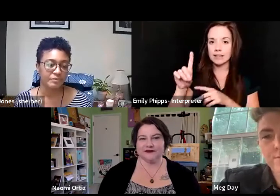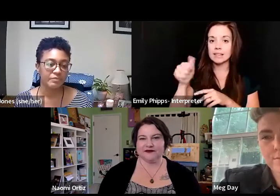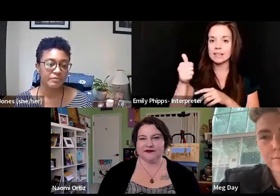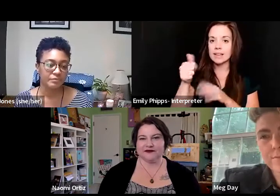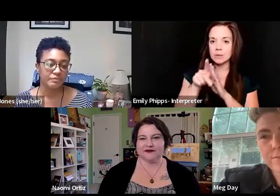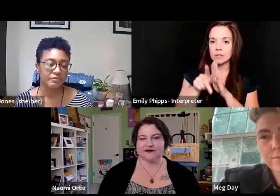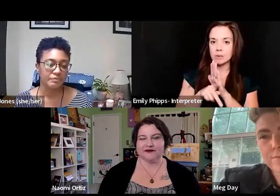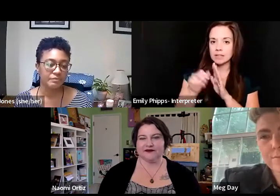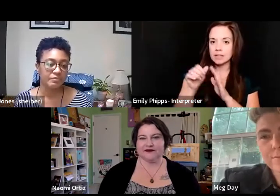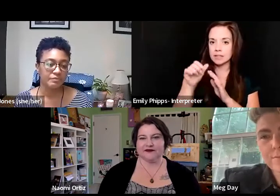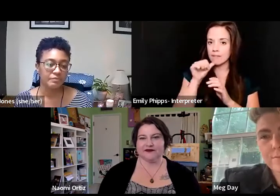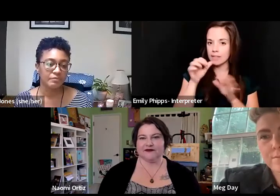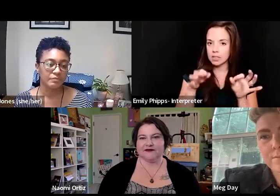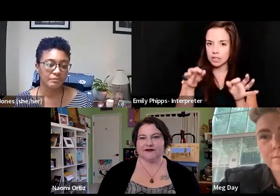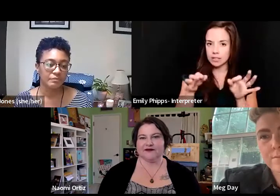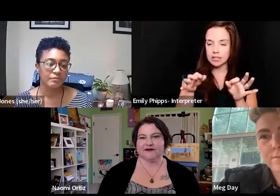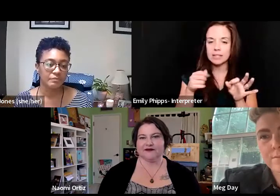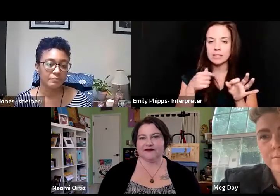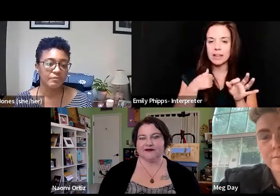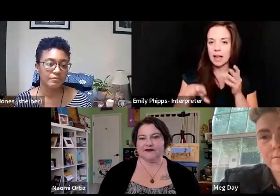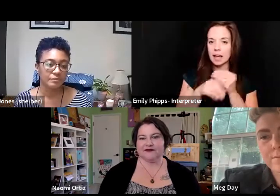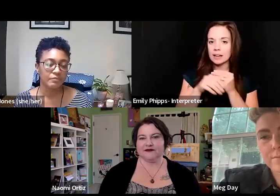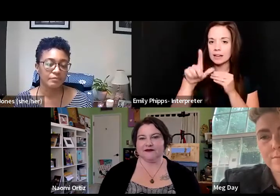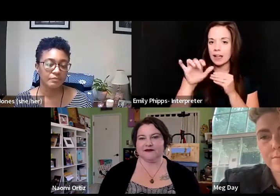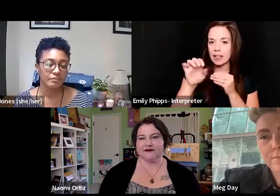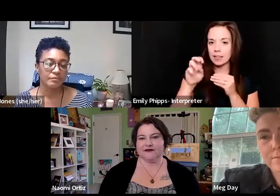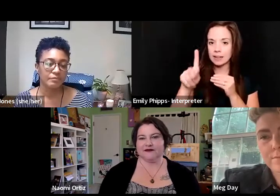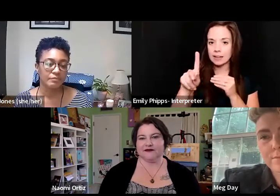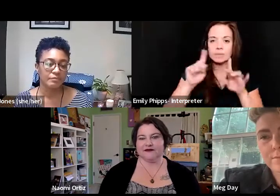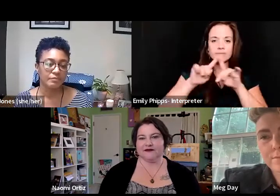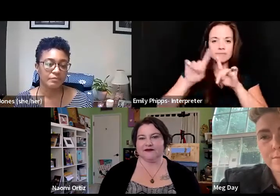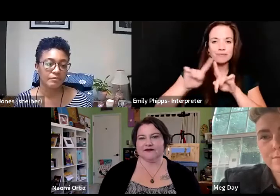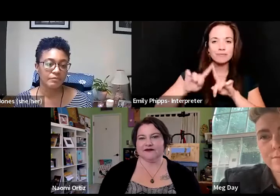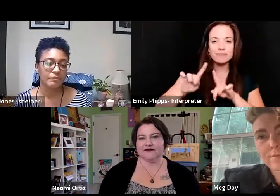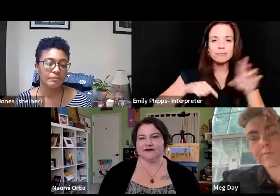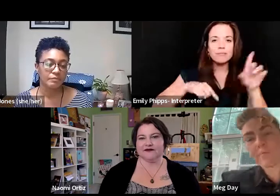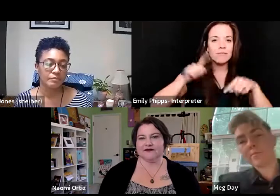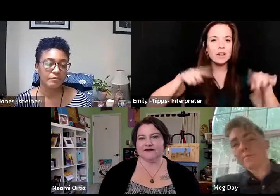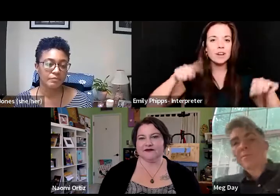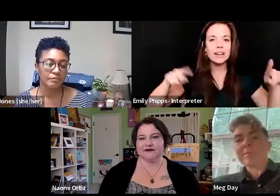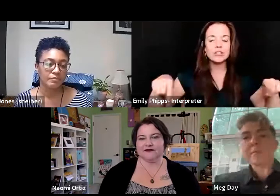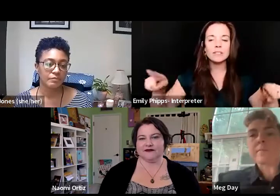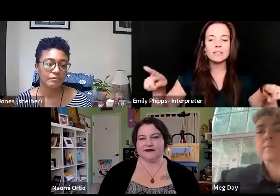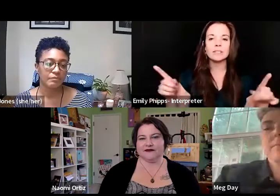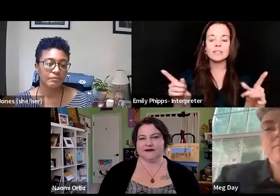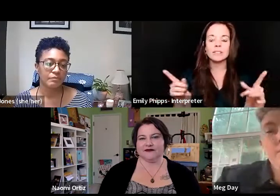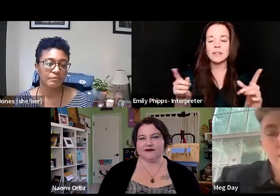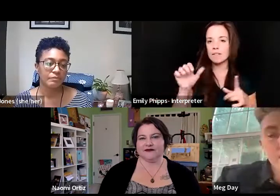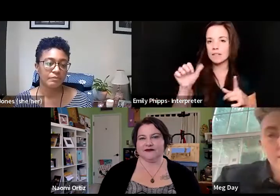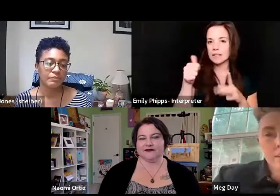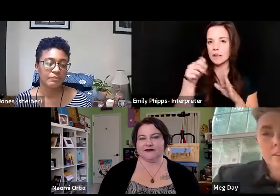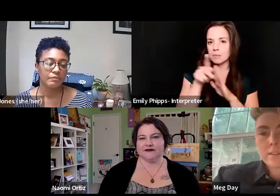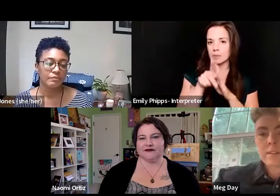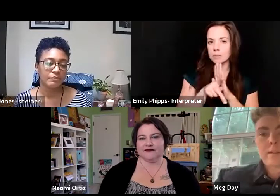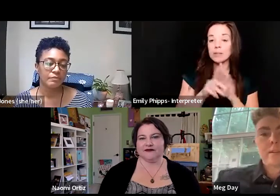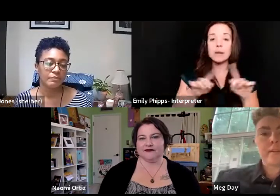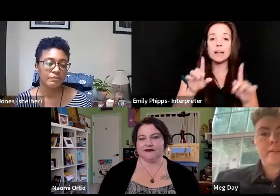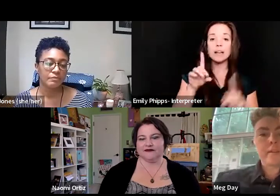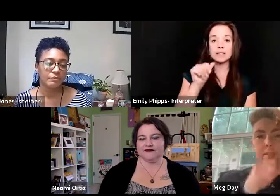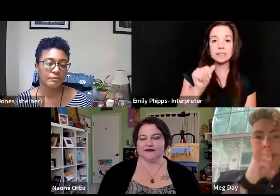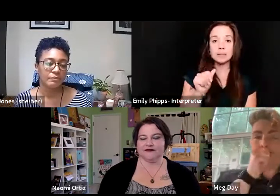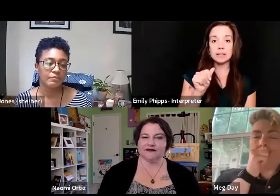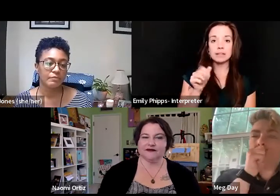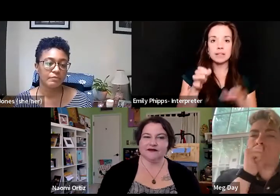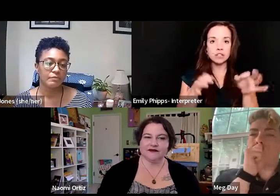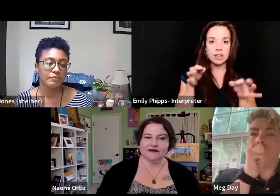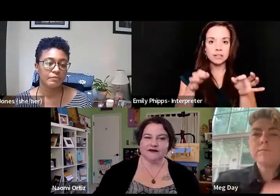access copy that I dropped in to a bunch of different variations of the Ten Principles. But disability justice was invented